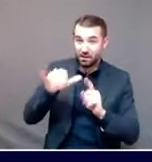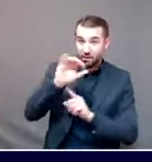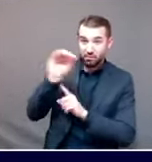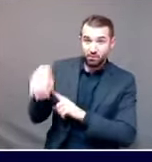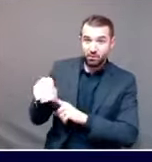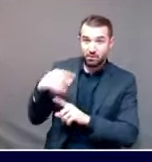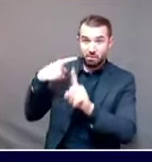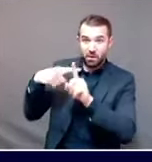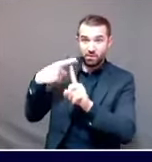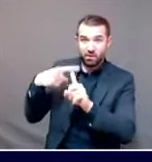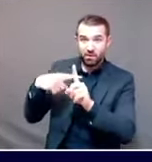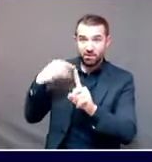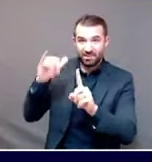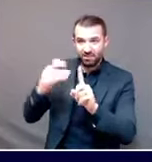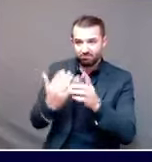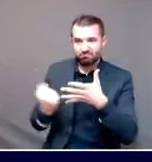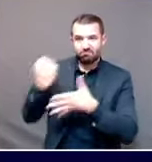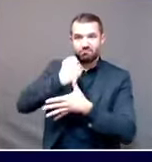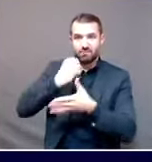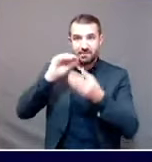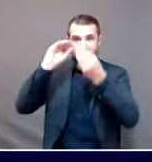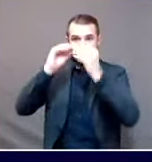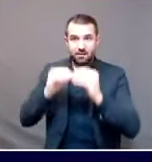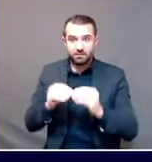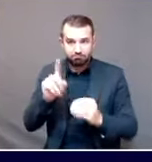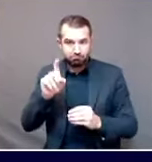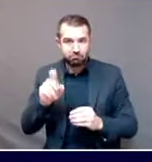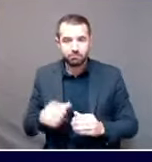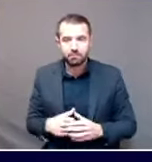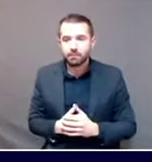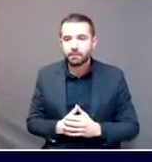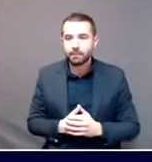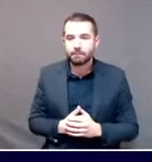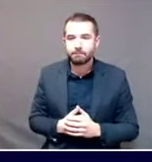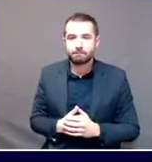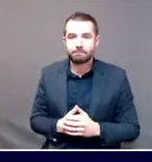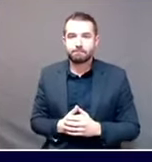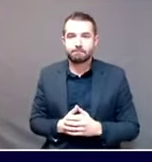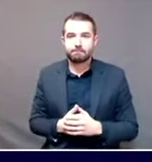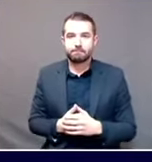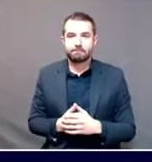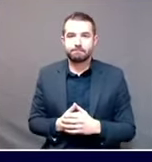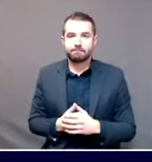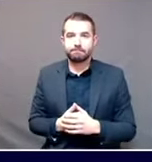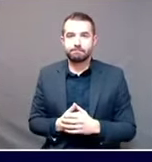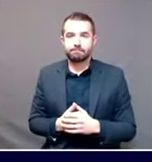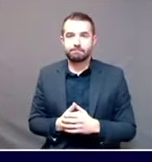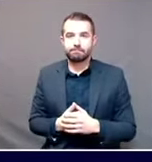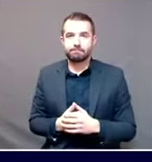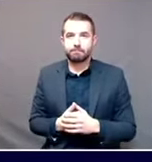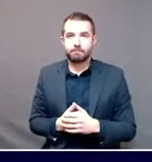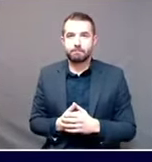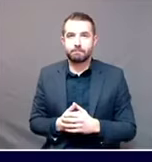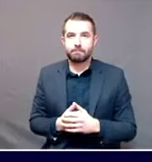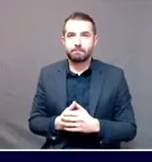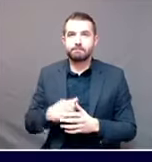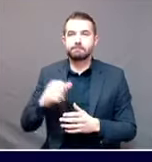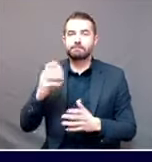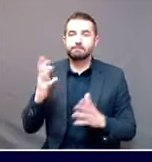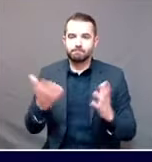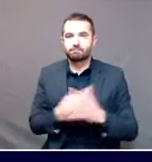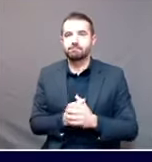So this will be a, the answer is yes, but, but not so much in the way. So I'll try to be more